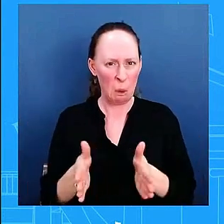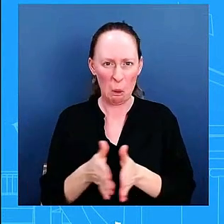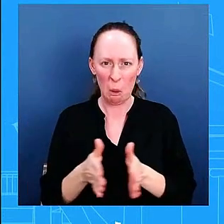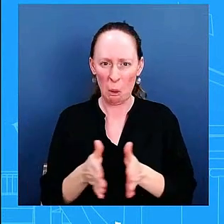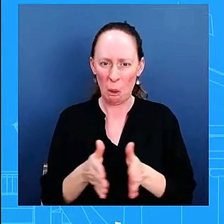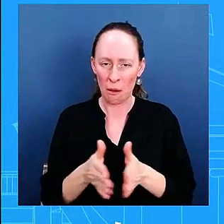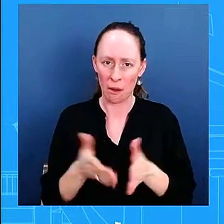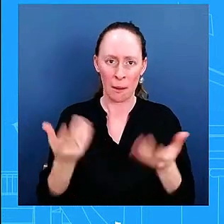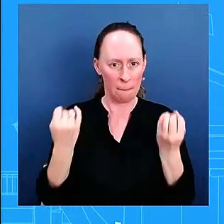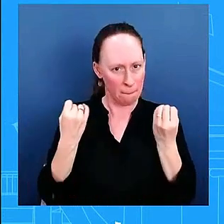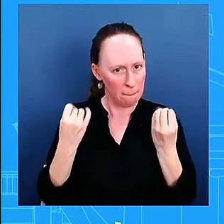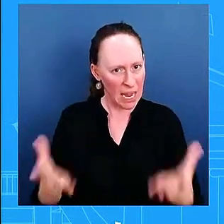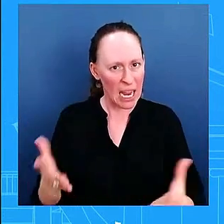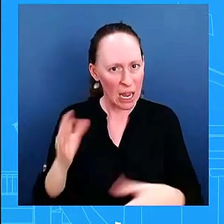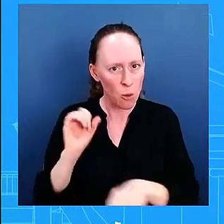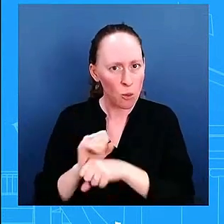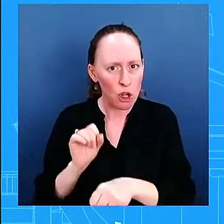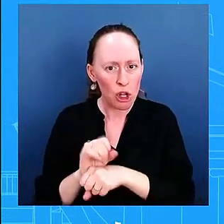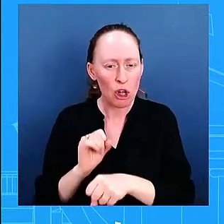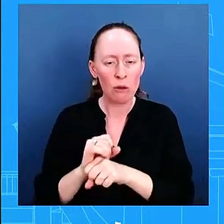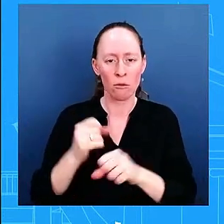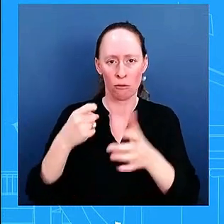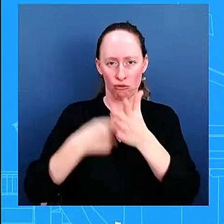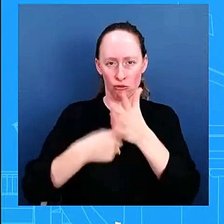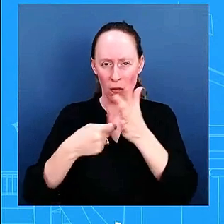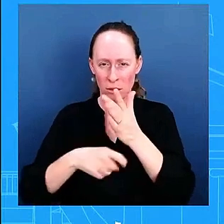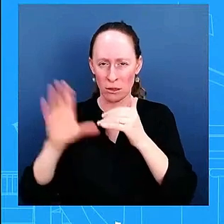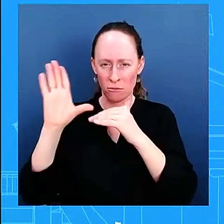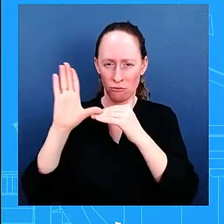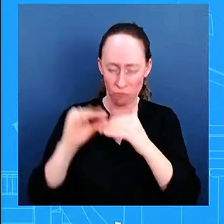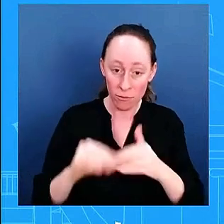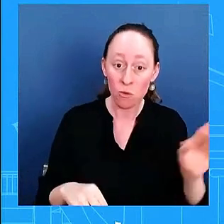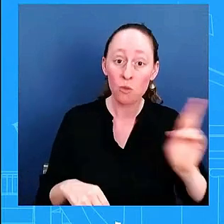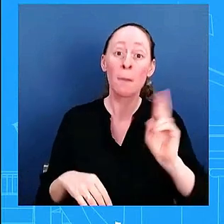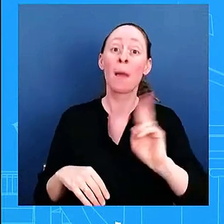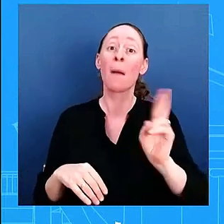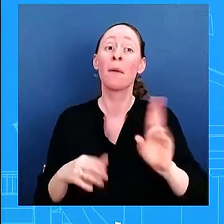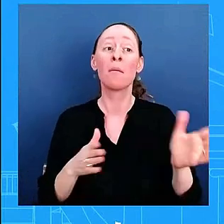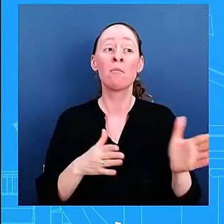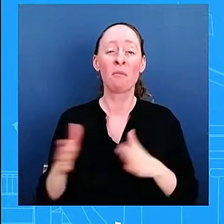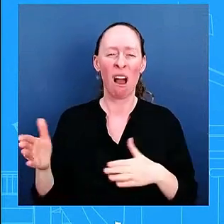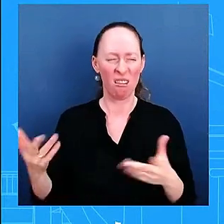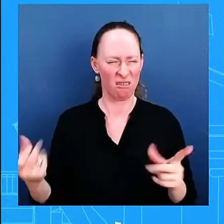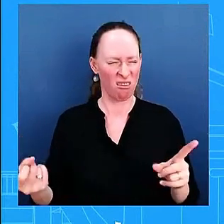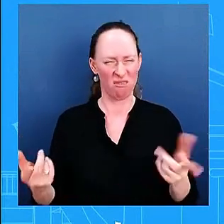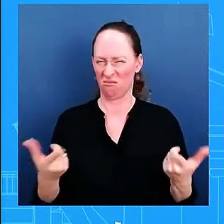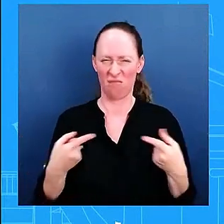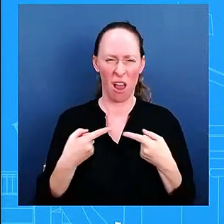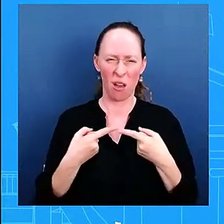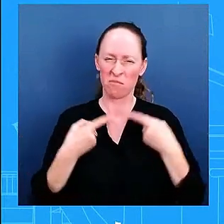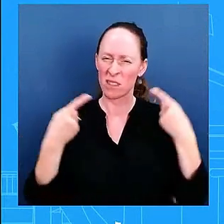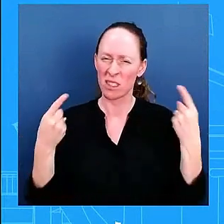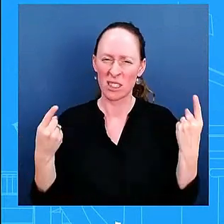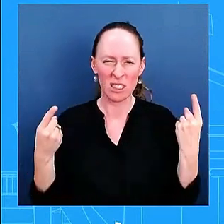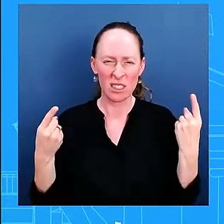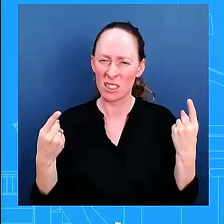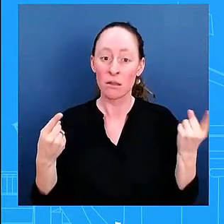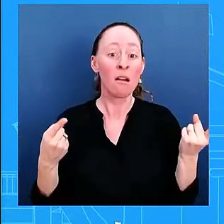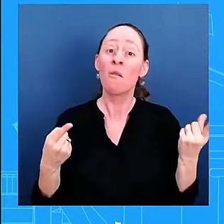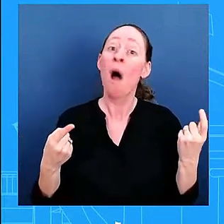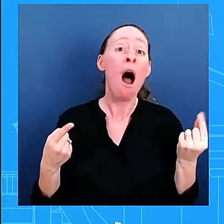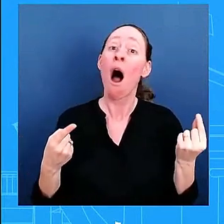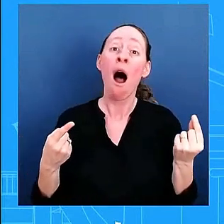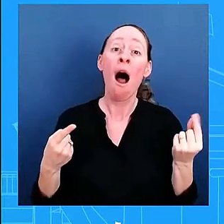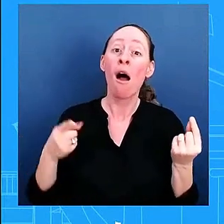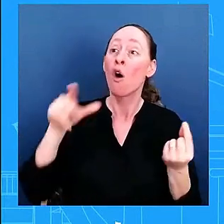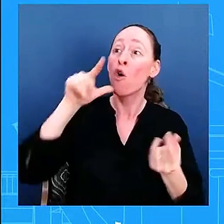to do meanwhile republicans are doing the opposite uh they want to continue to give these tax cuts to billionaires and corporations uh